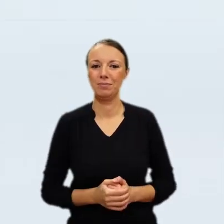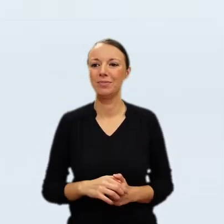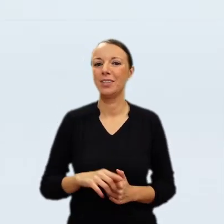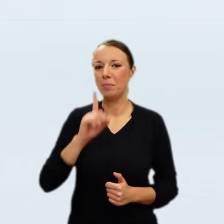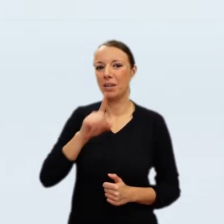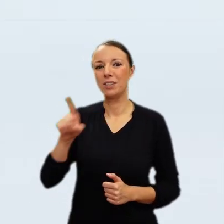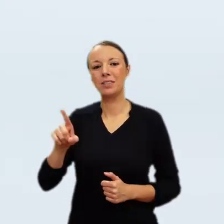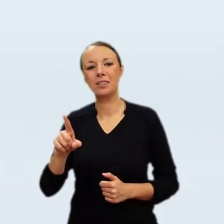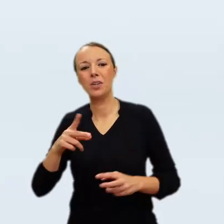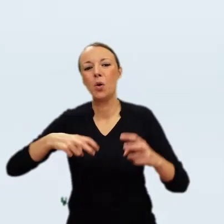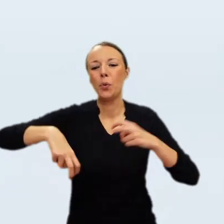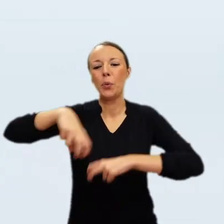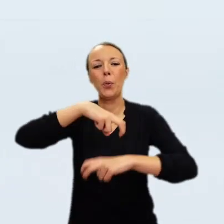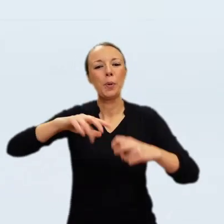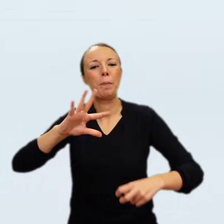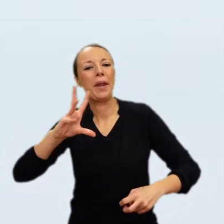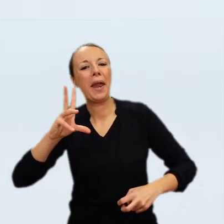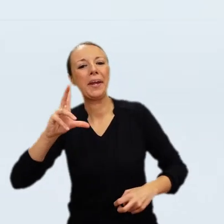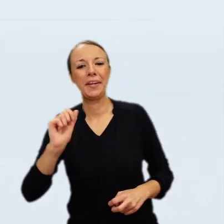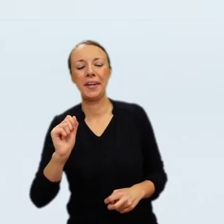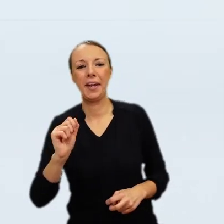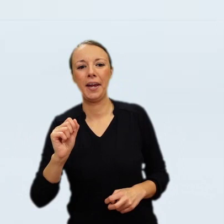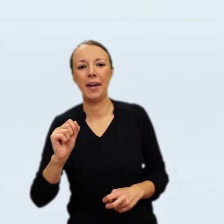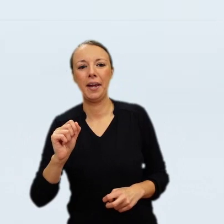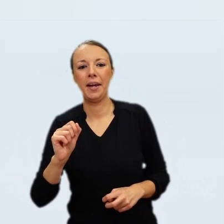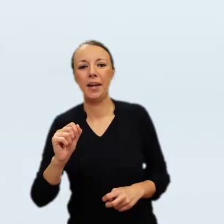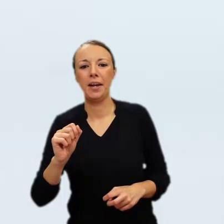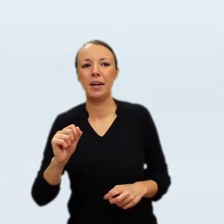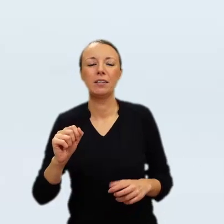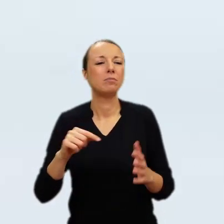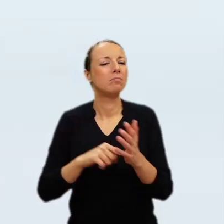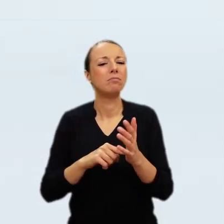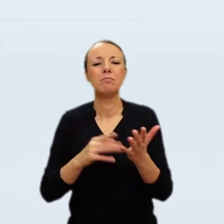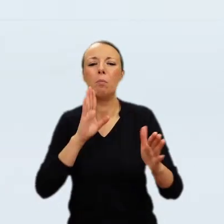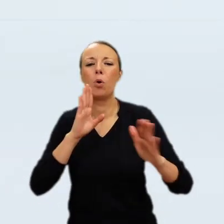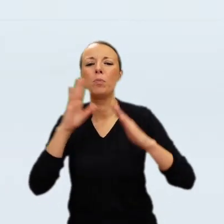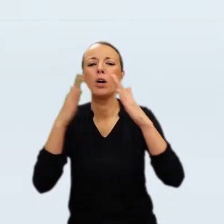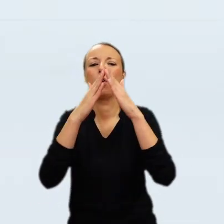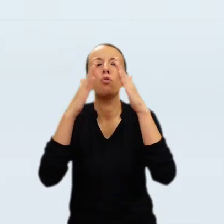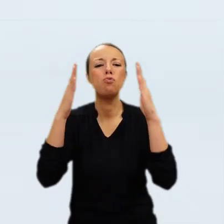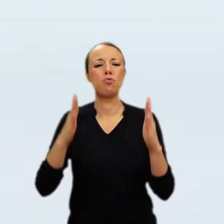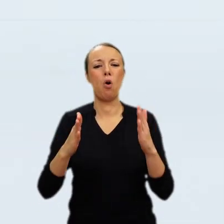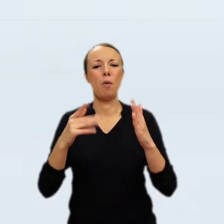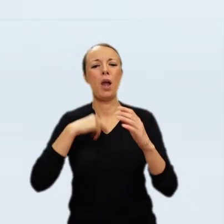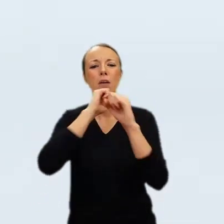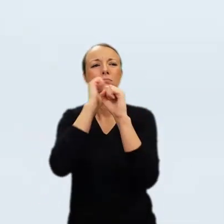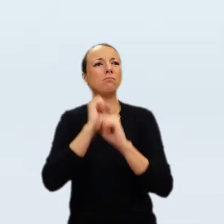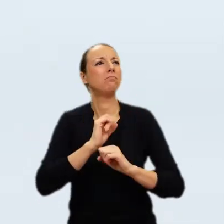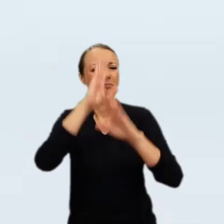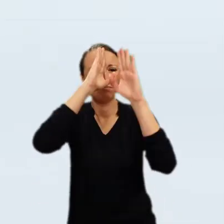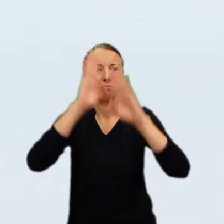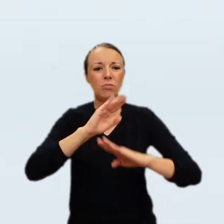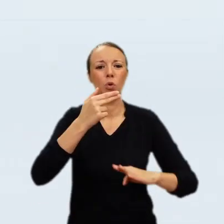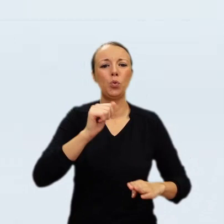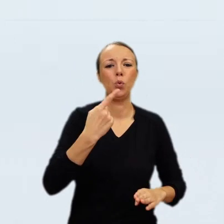hard to believe when I'm with you that there can be anything as still, as solemn, as unpleasantly definitive as statuary when right in front